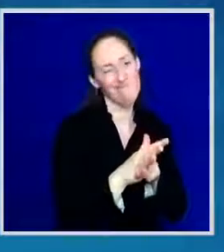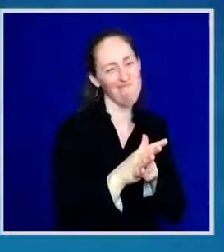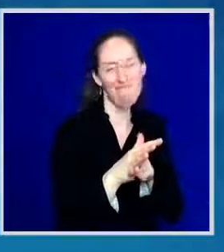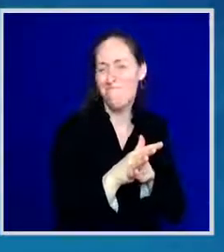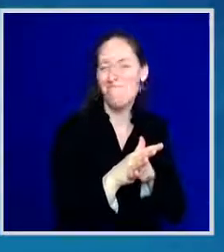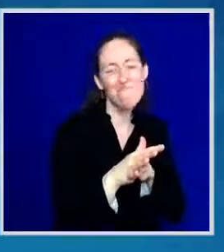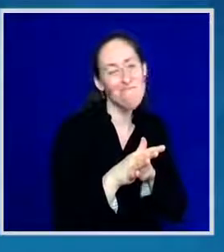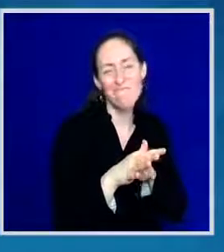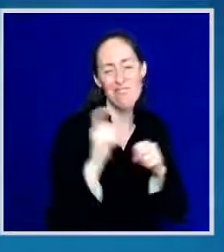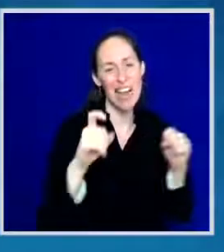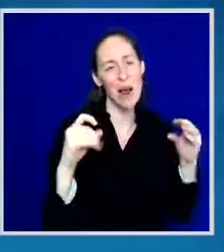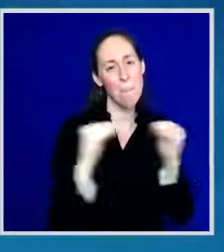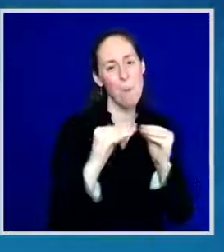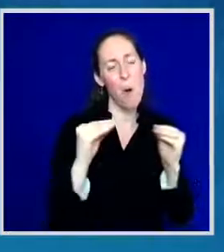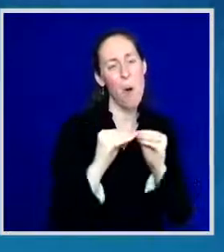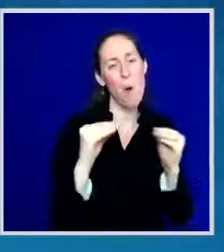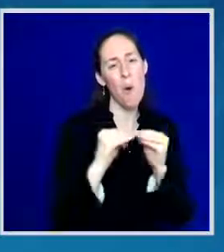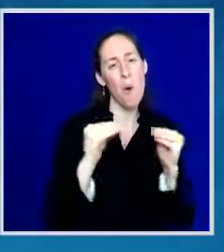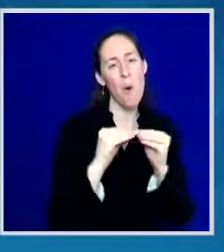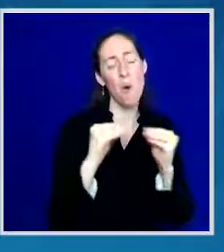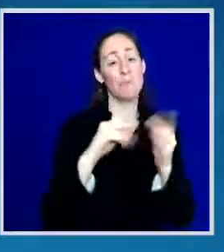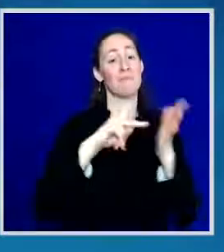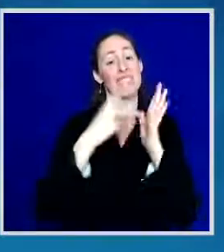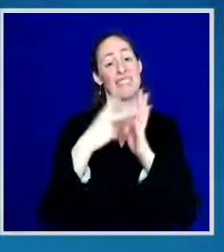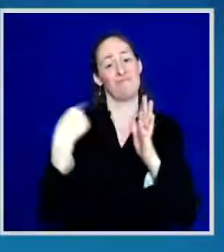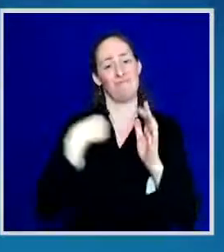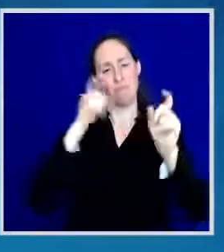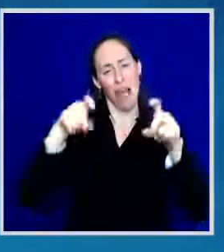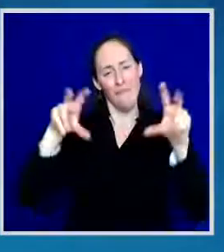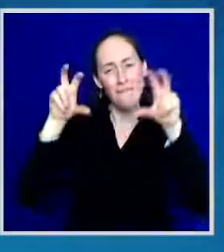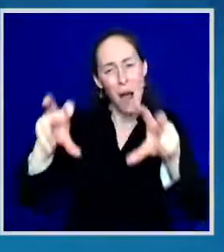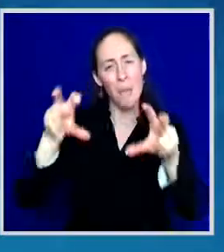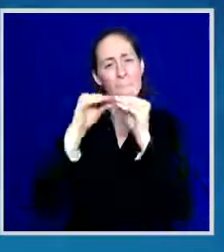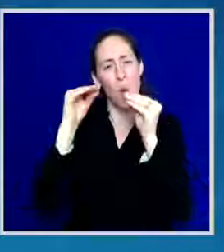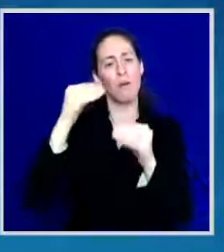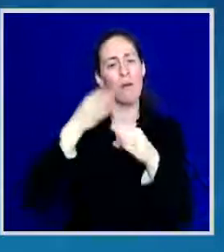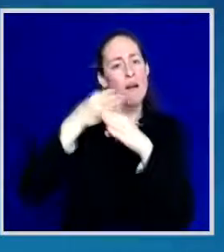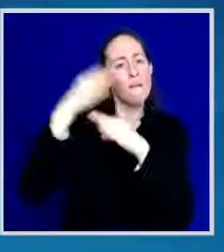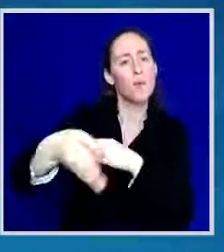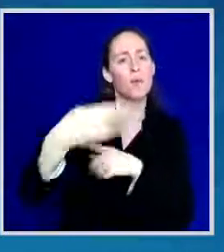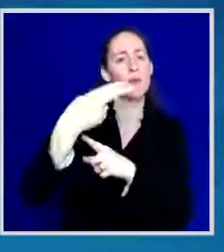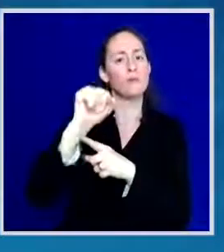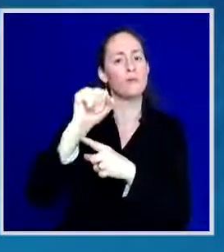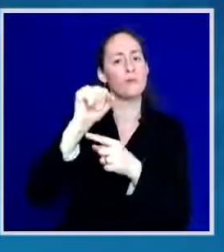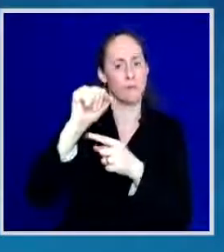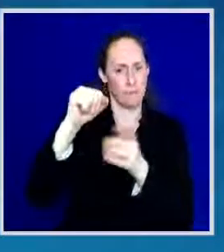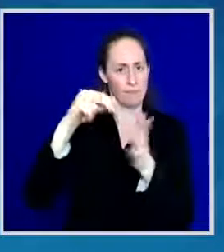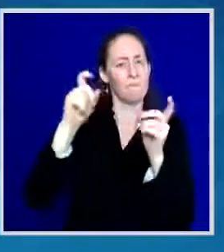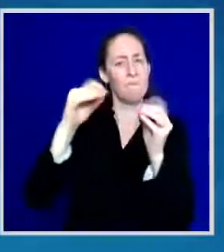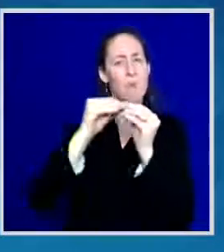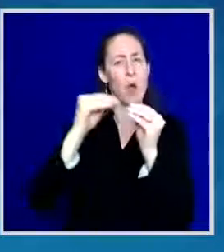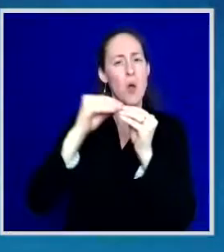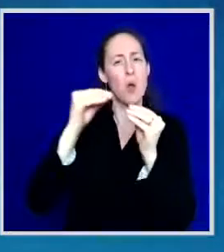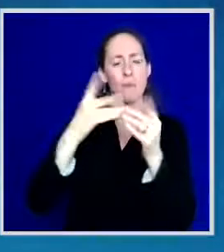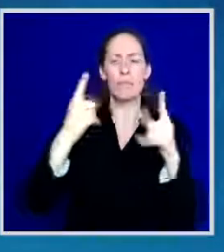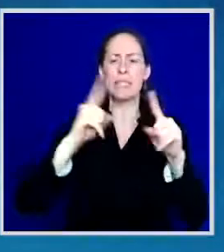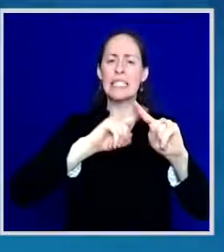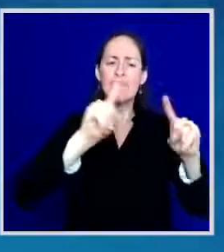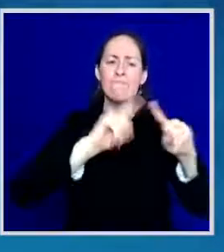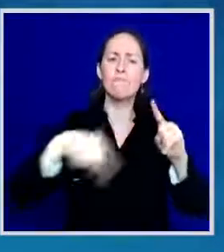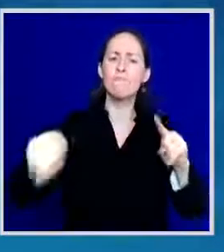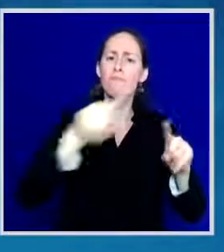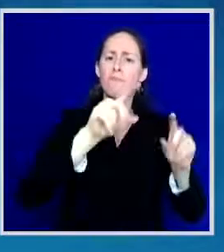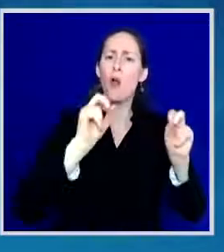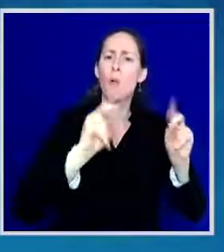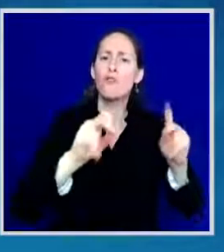education after high school, understanding that we also must invest in opportunities for folks about